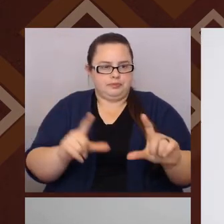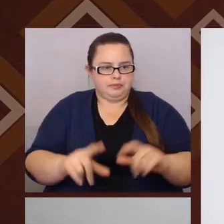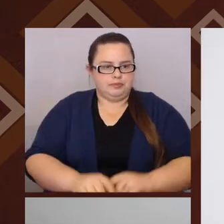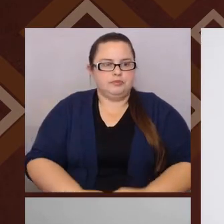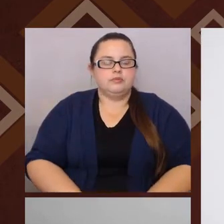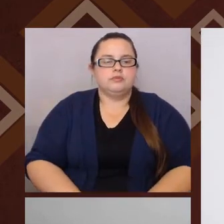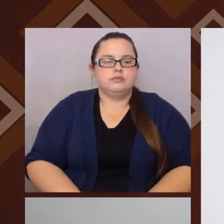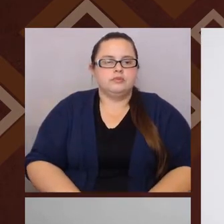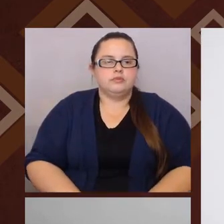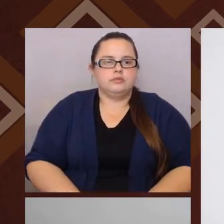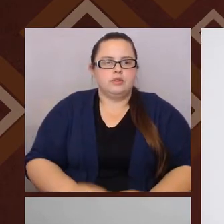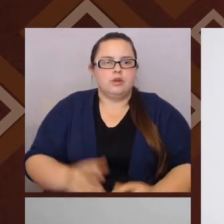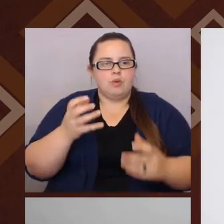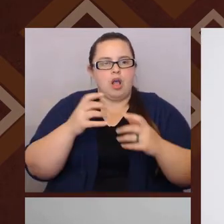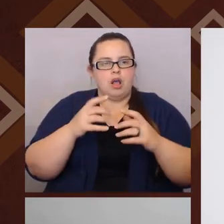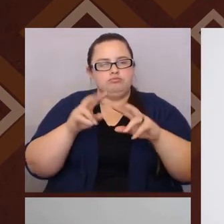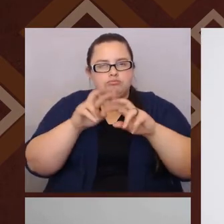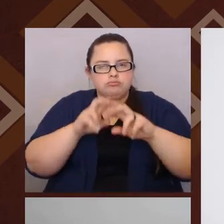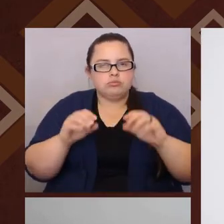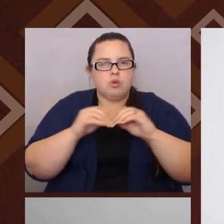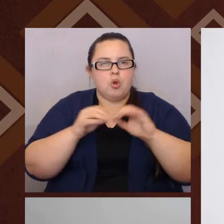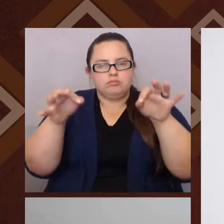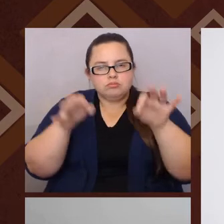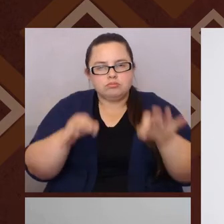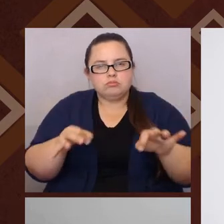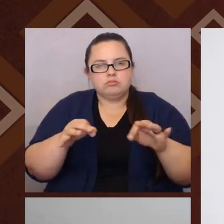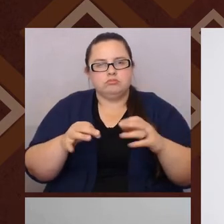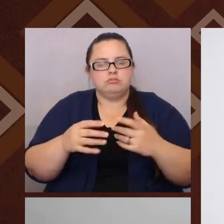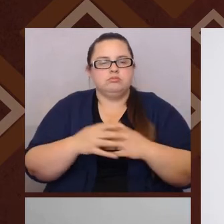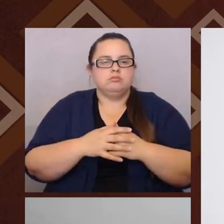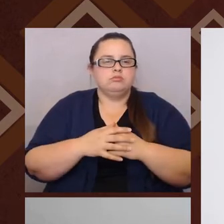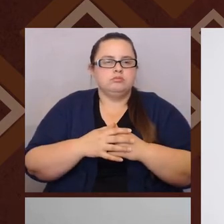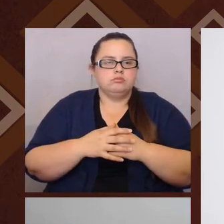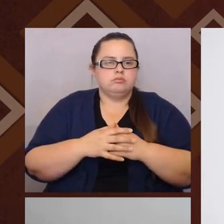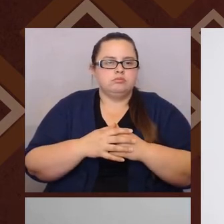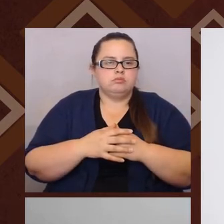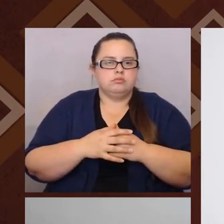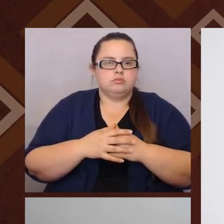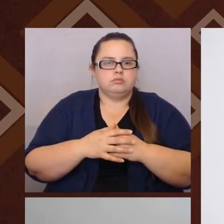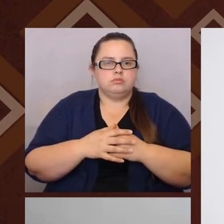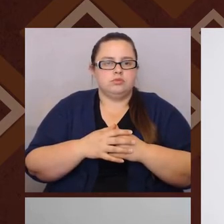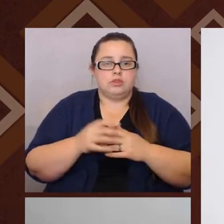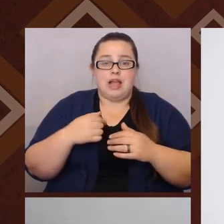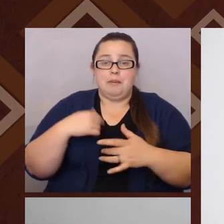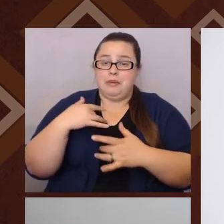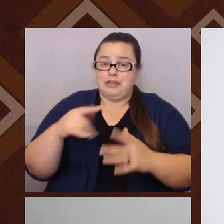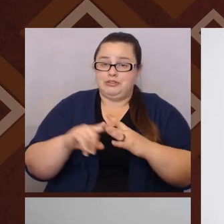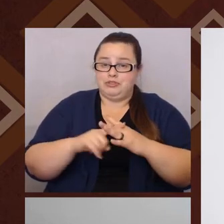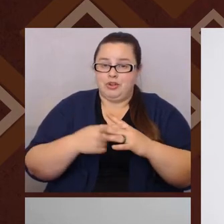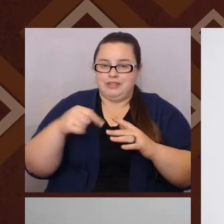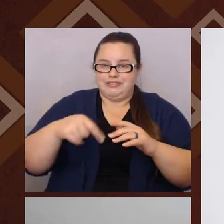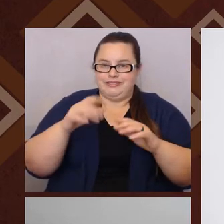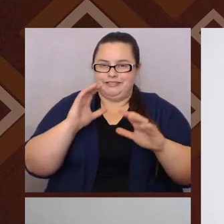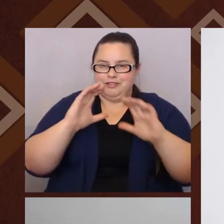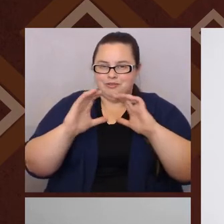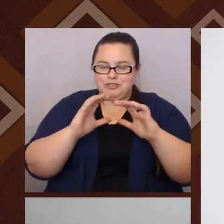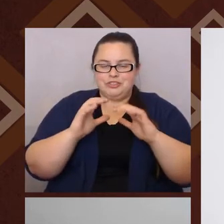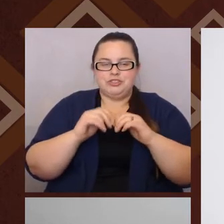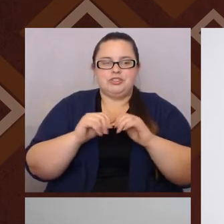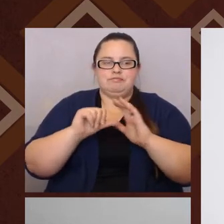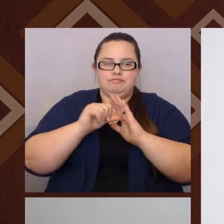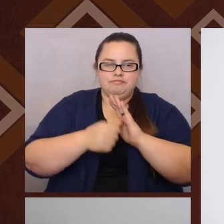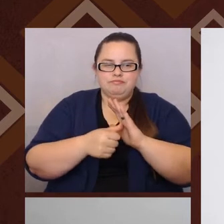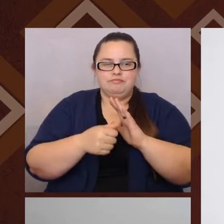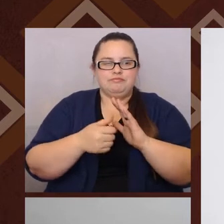a little bit more of like the, the, the definitions, right? And so, so what I, I always start off this conversation, um, especially within